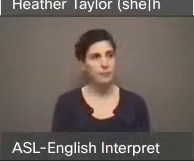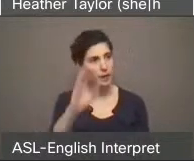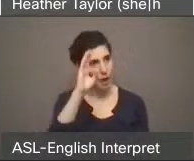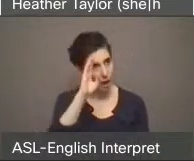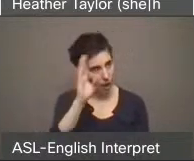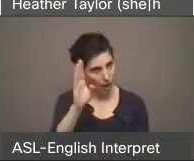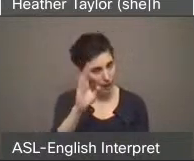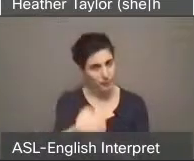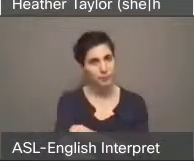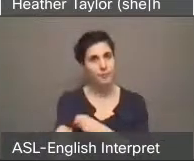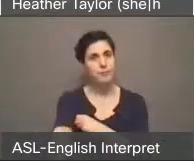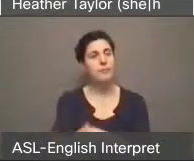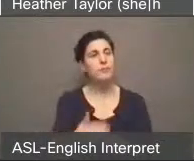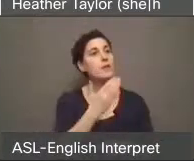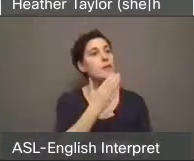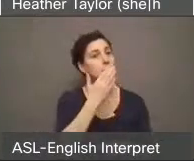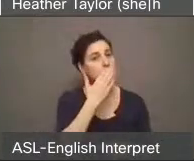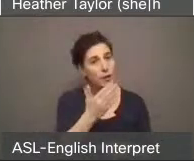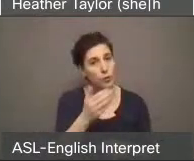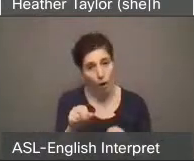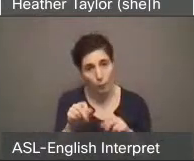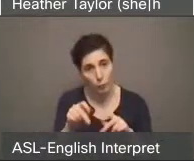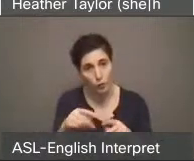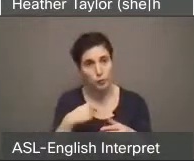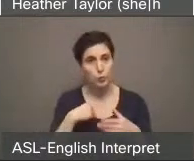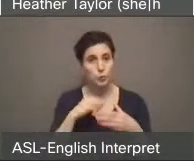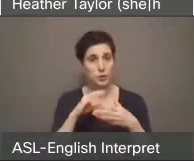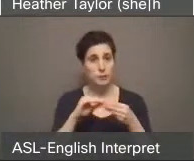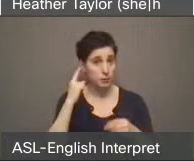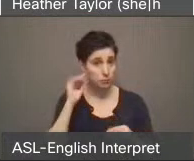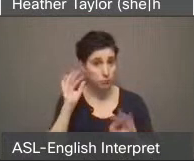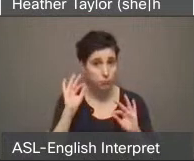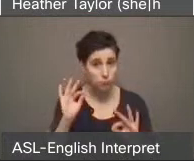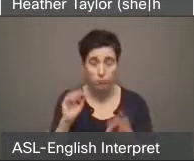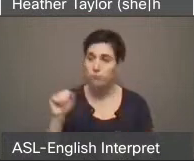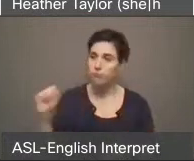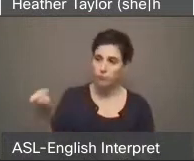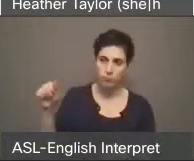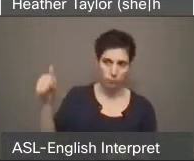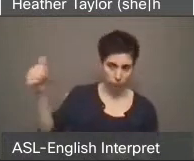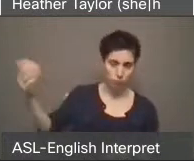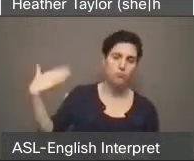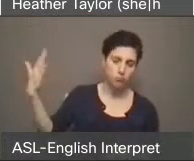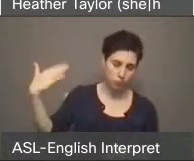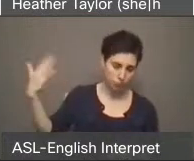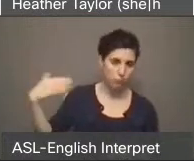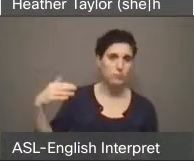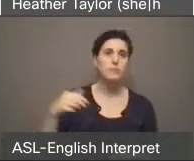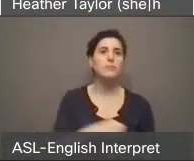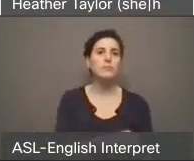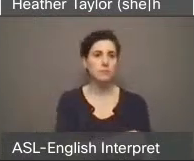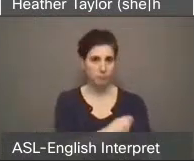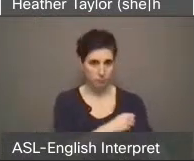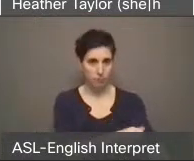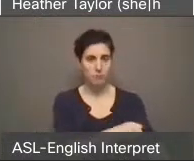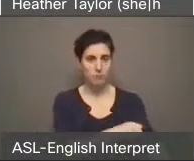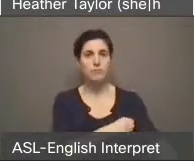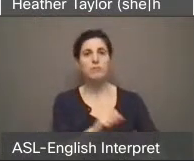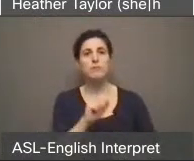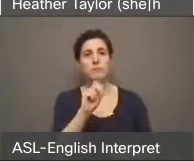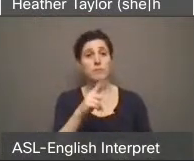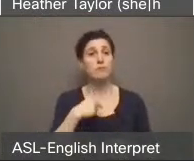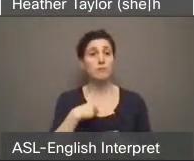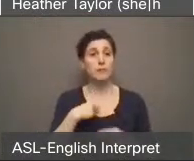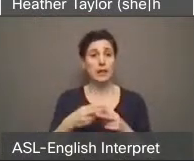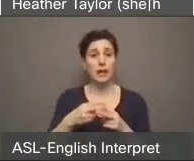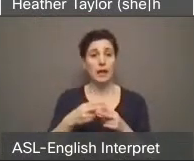and thank you for the opportunity to speak. Can you hear me? Okay. We can hear you. Great. Yep. Go ahead. Okay. My name